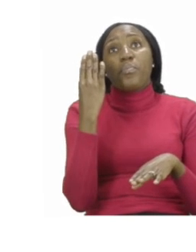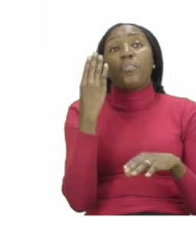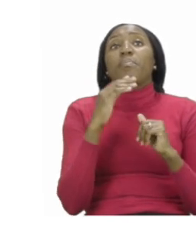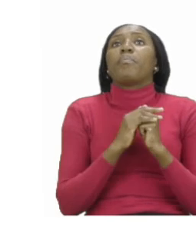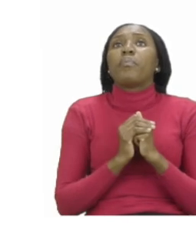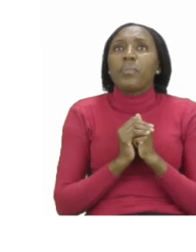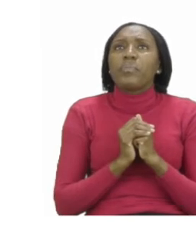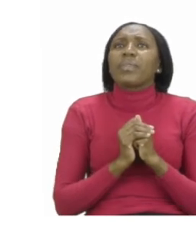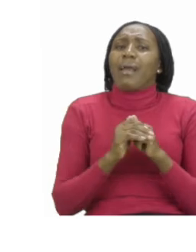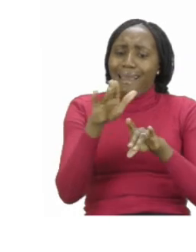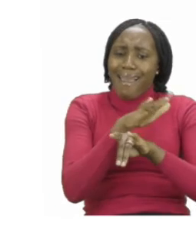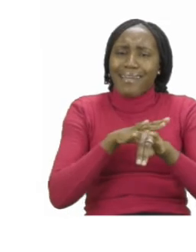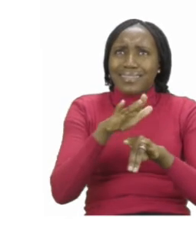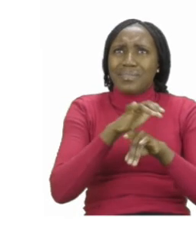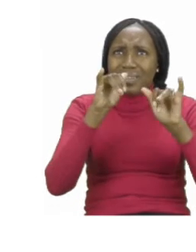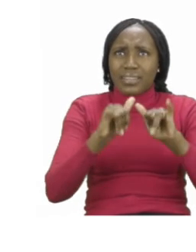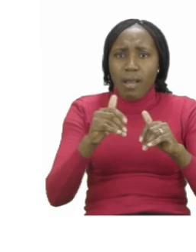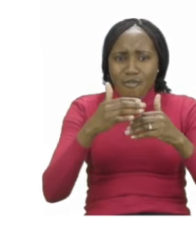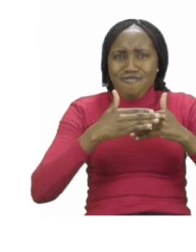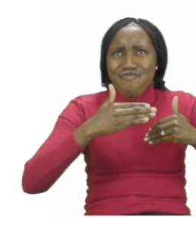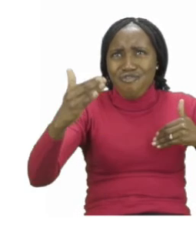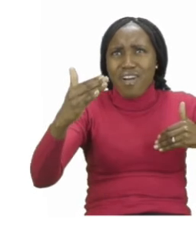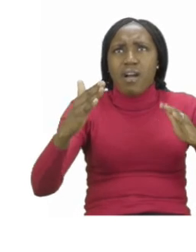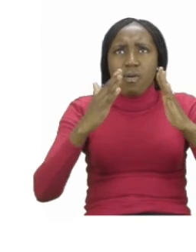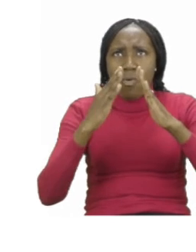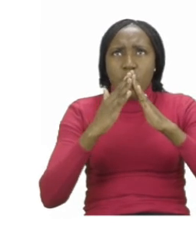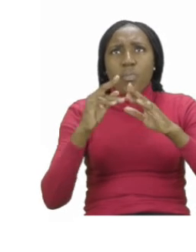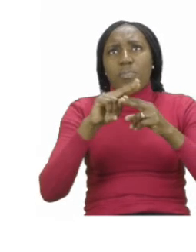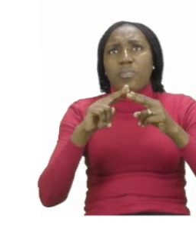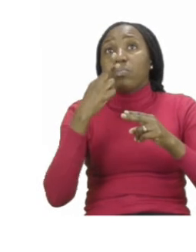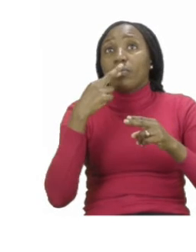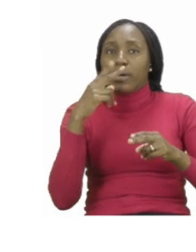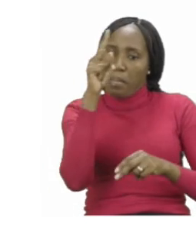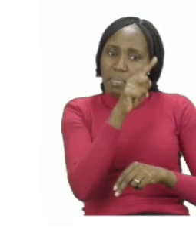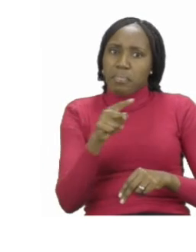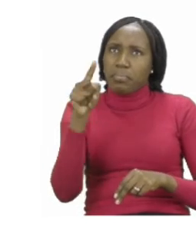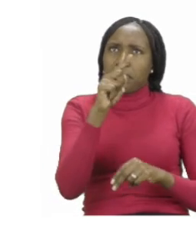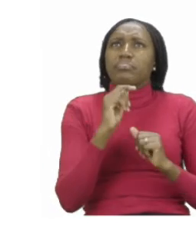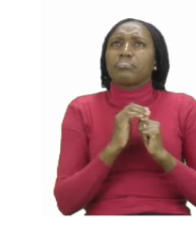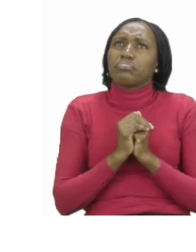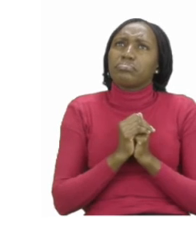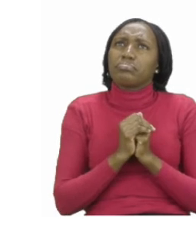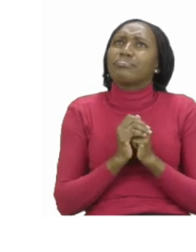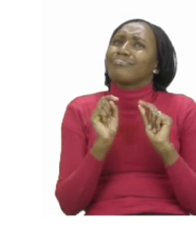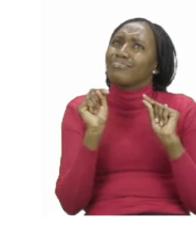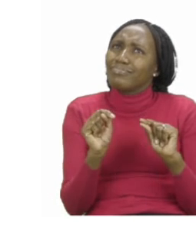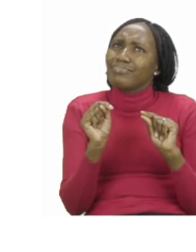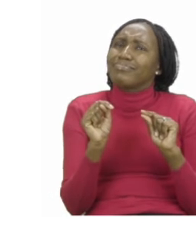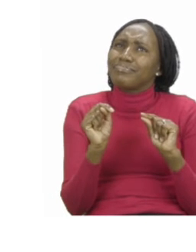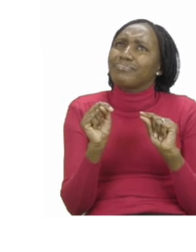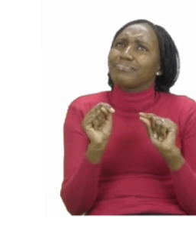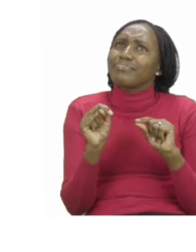wild animals with a red crayon. Now what is the difference between